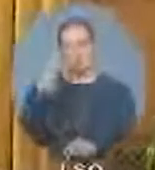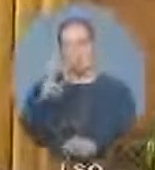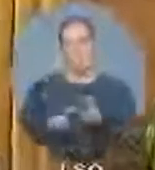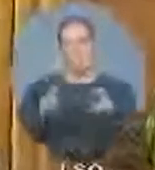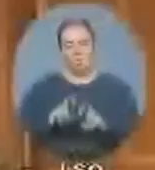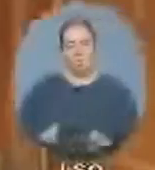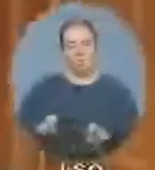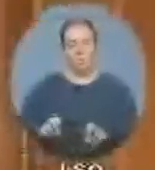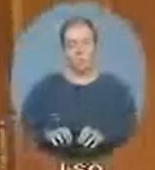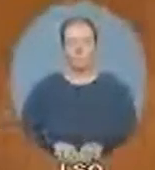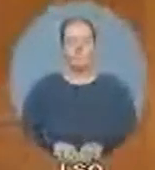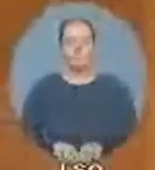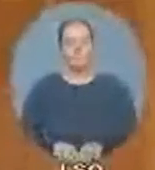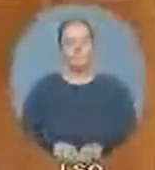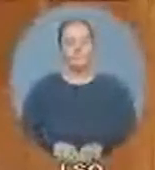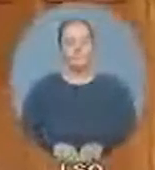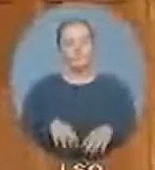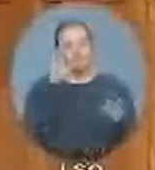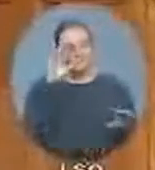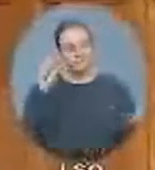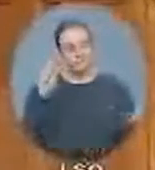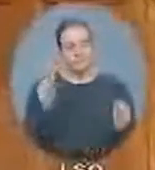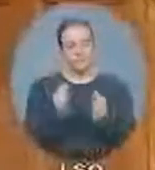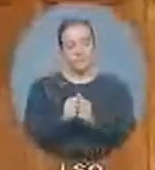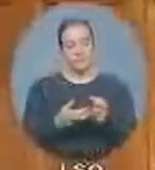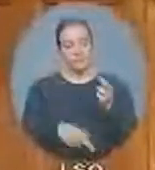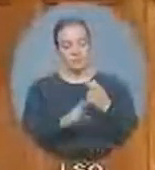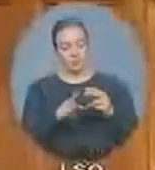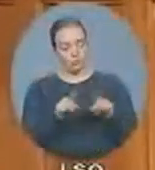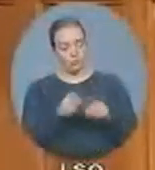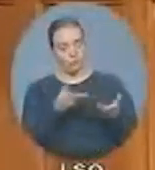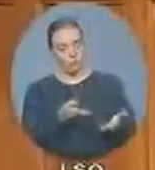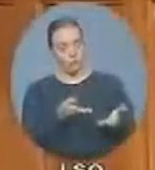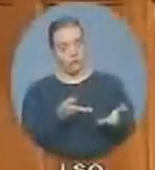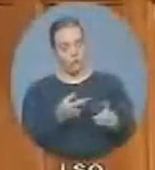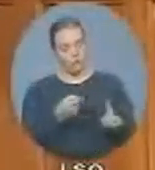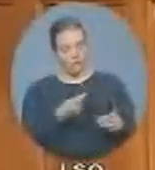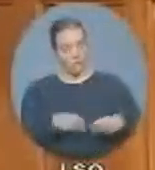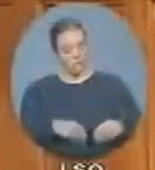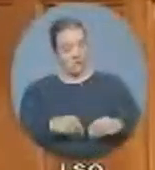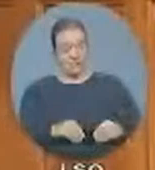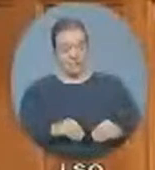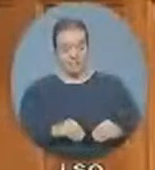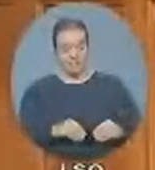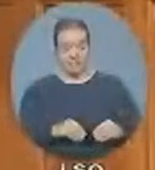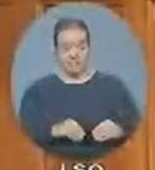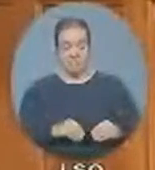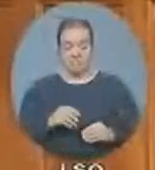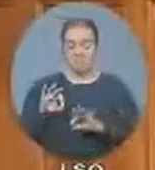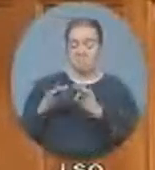Well, Mr. Speaker, with those scripted answers from the Minister, that will be little consolation to the families and workers who have lost their jobs.